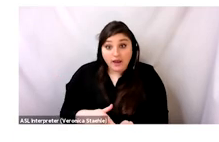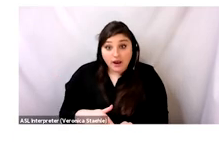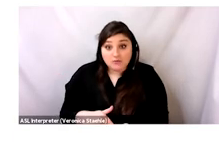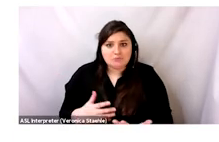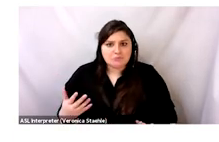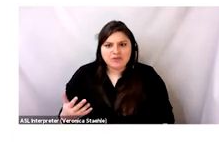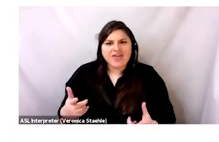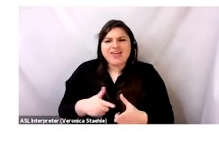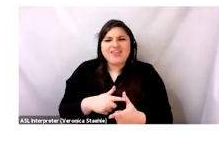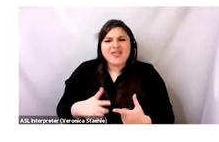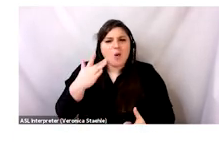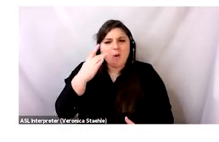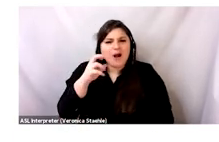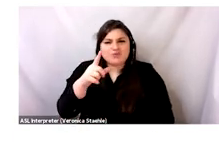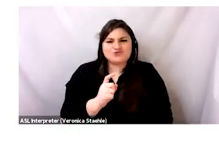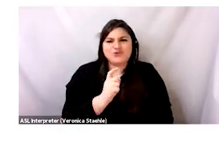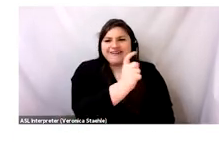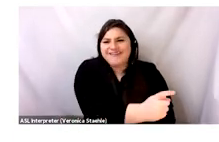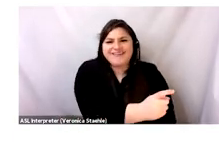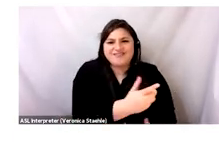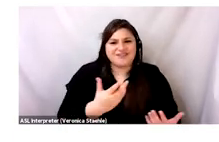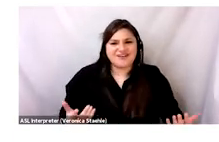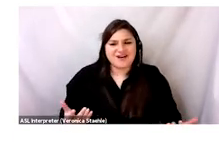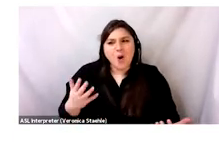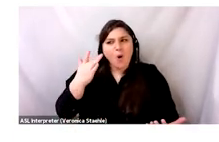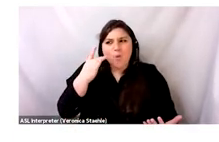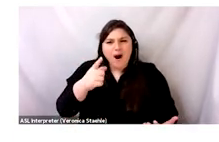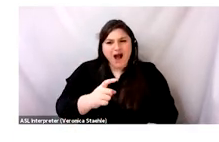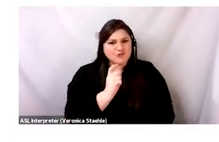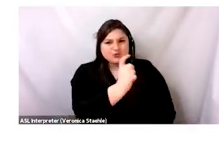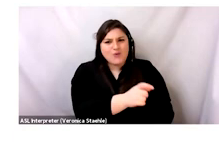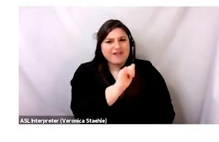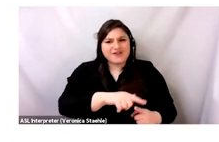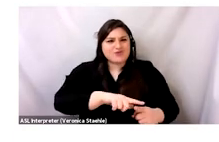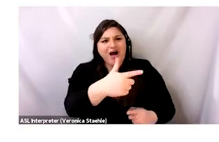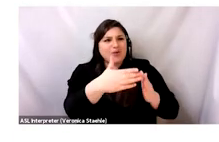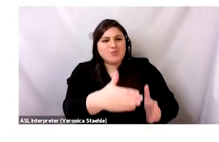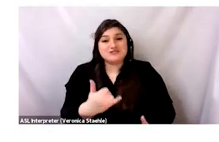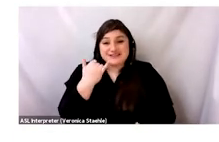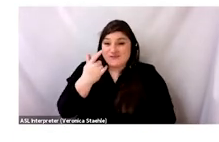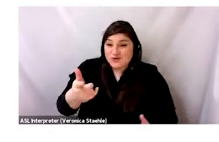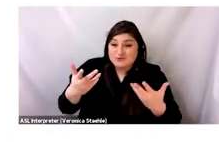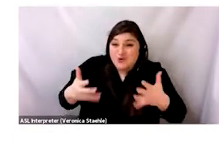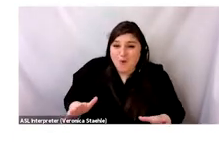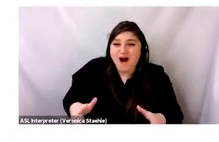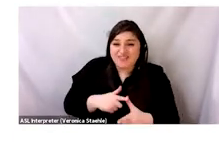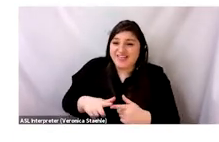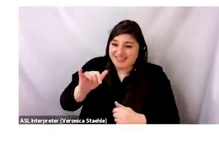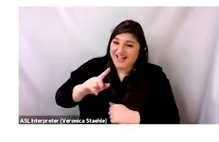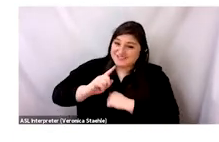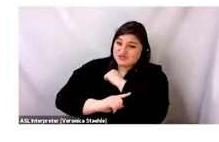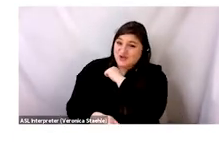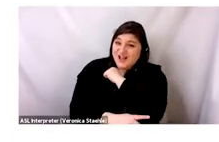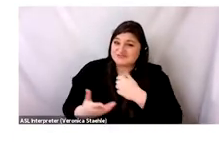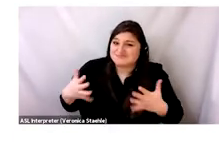it's not something you would ever give to, you know, your loved one, why would you want to donate it to somebody else? So I think this